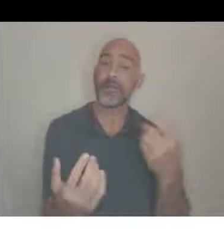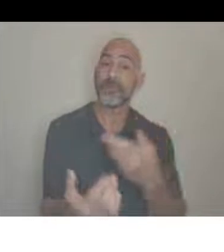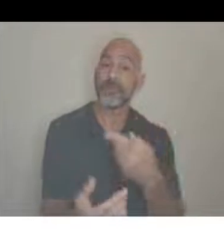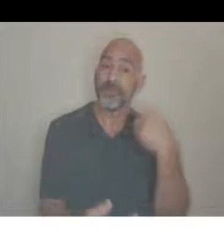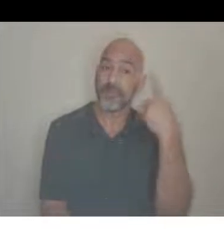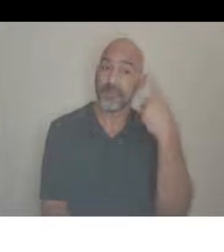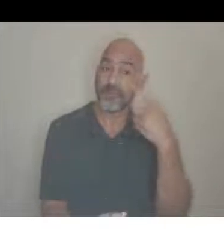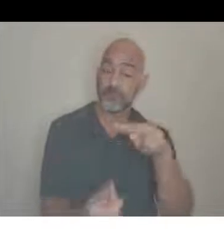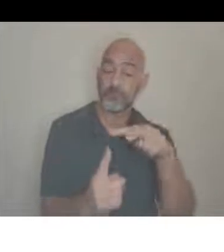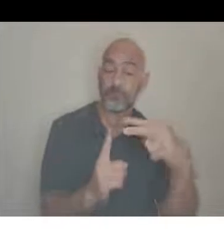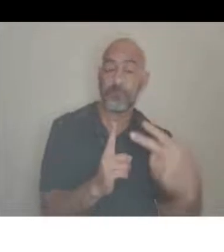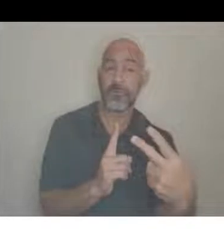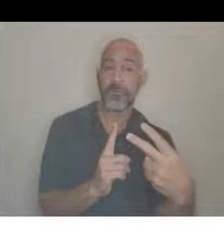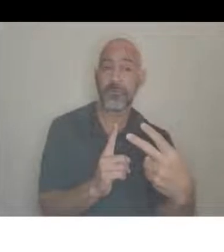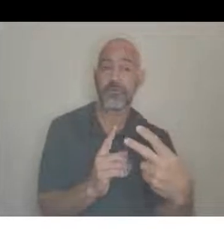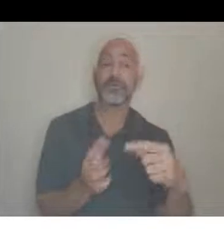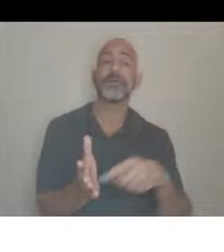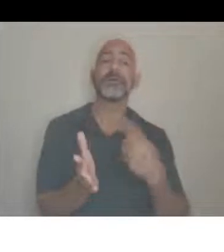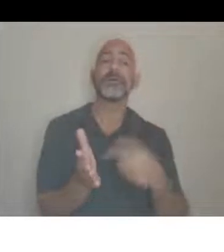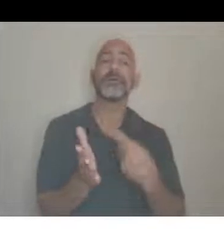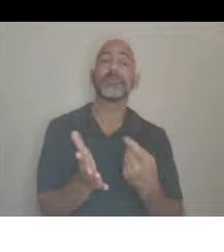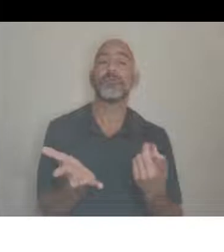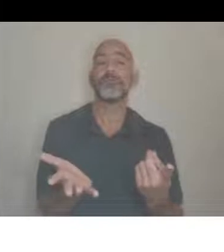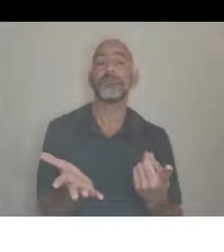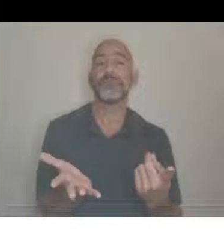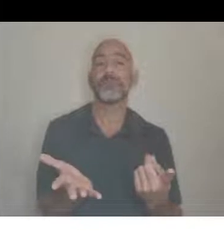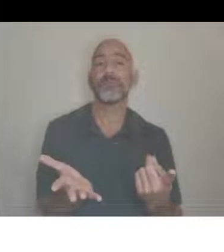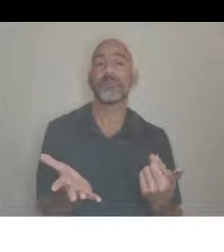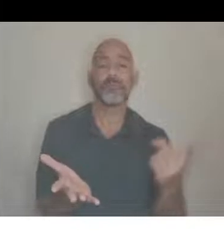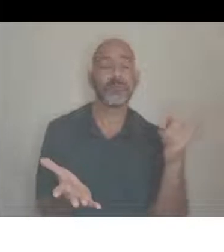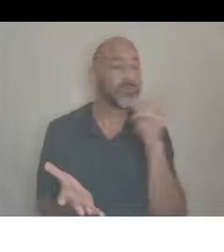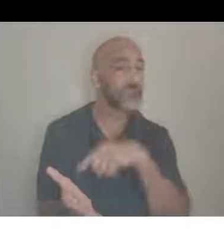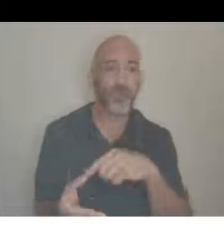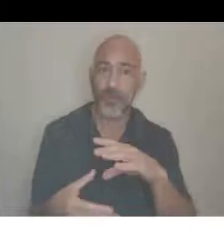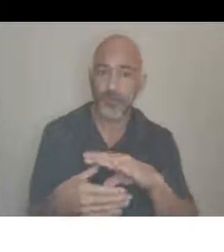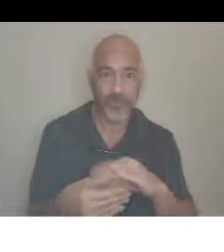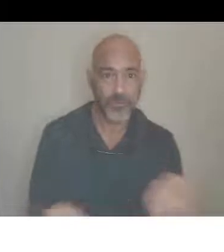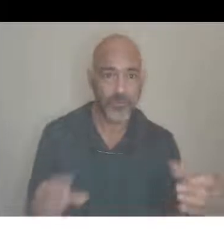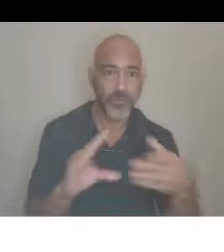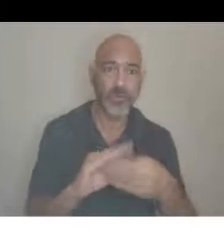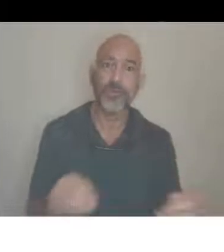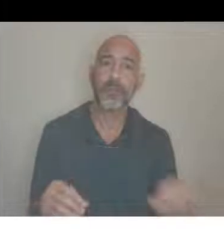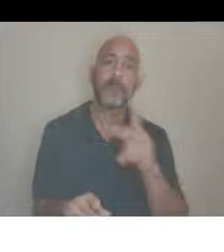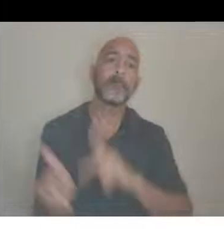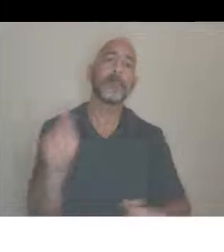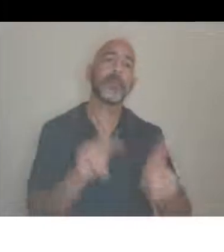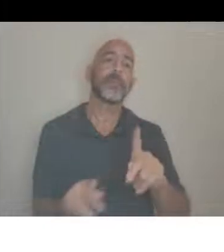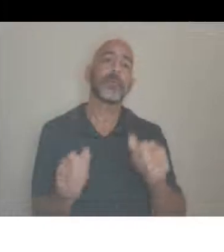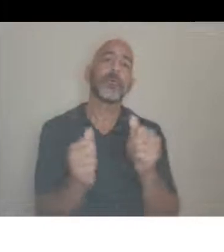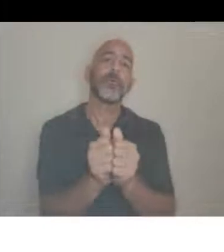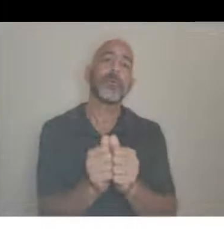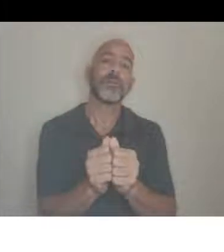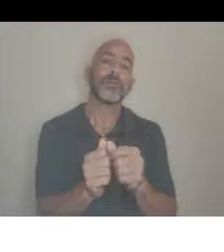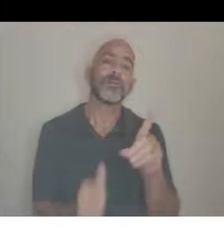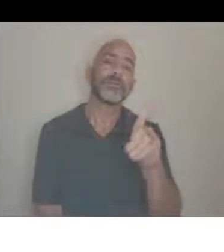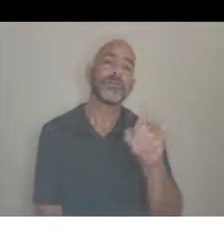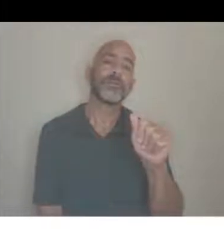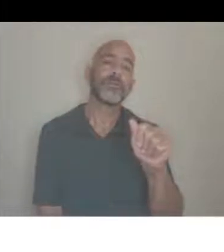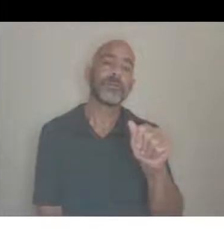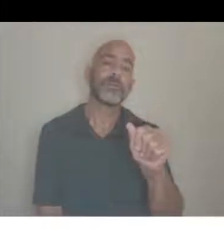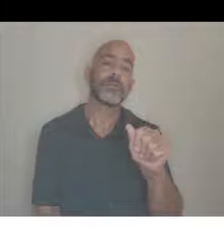of people with disabilities when they do get those high power jobs